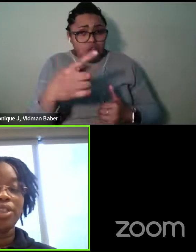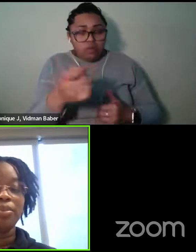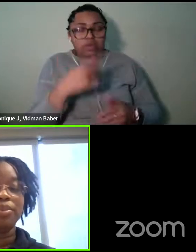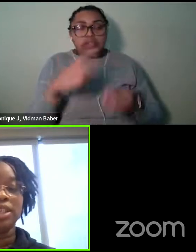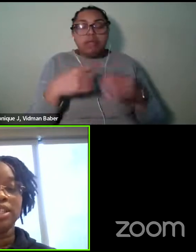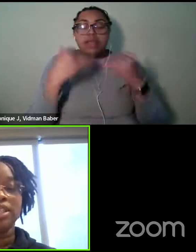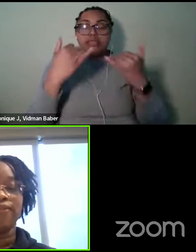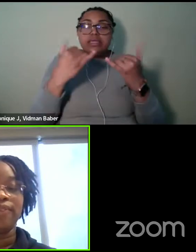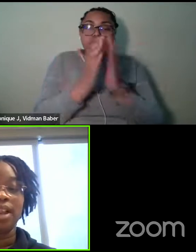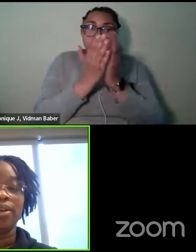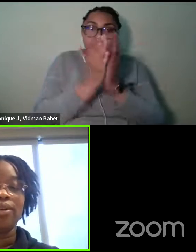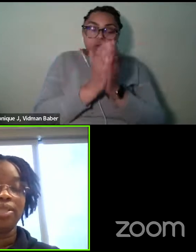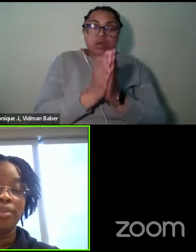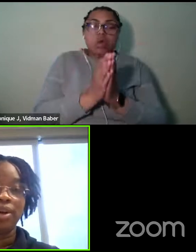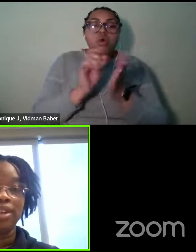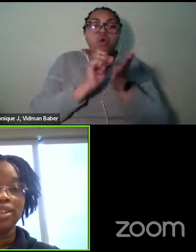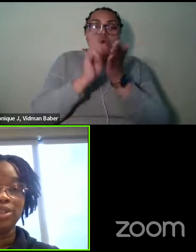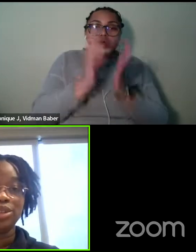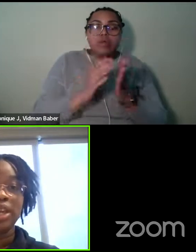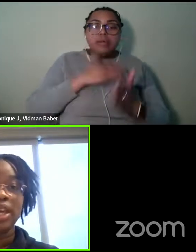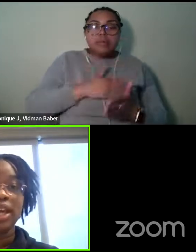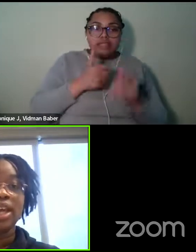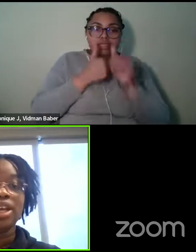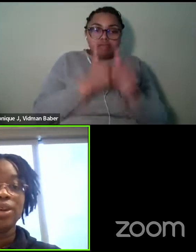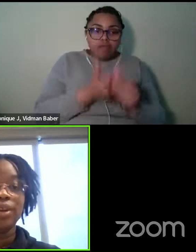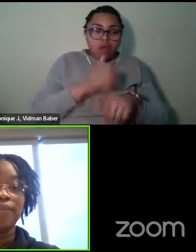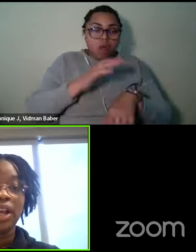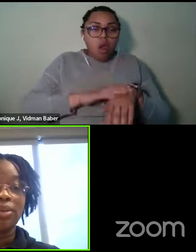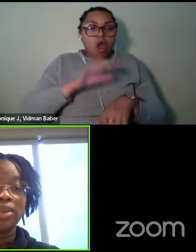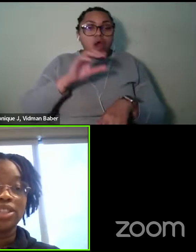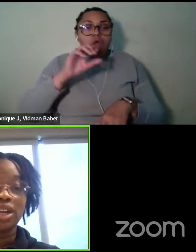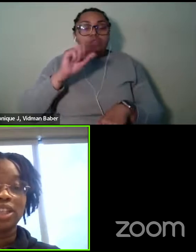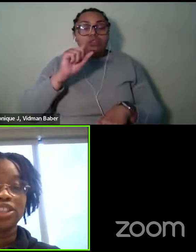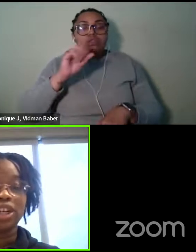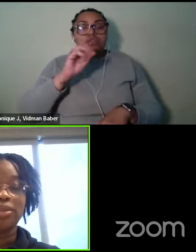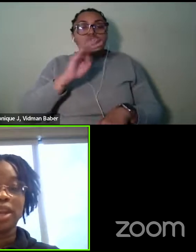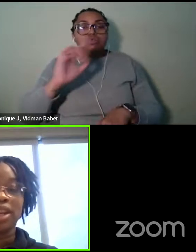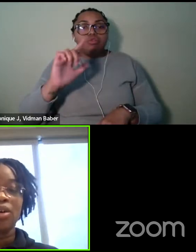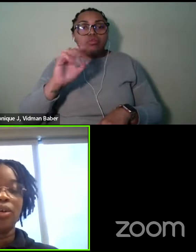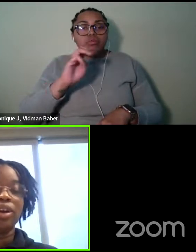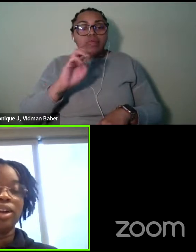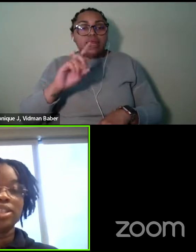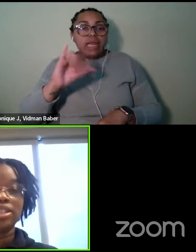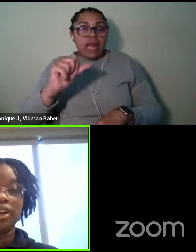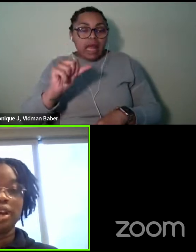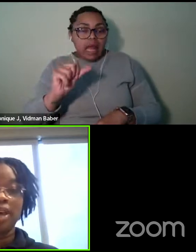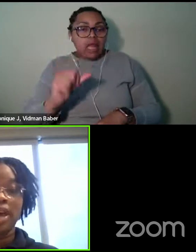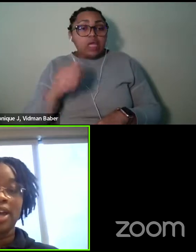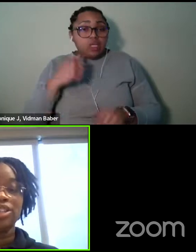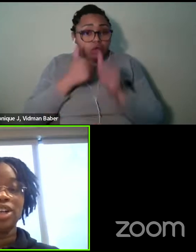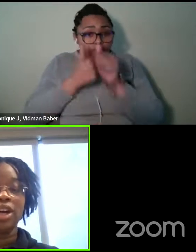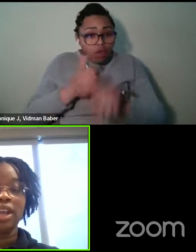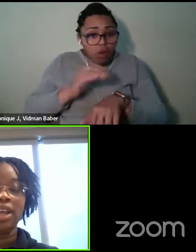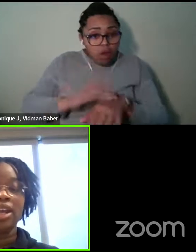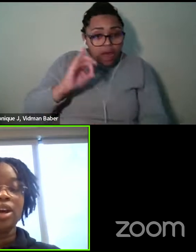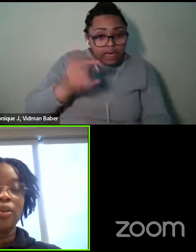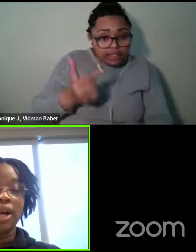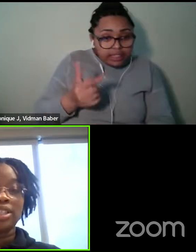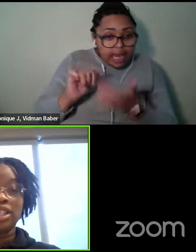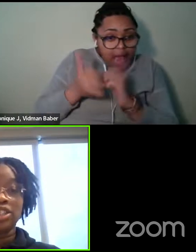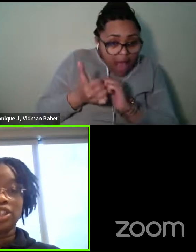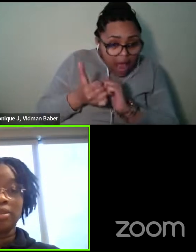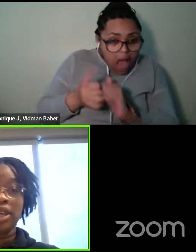or author, please follow them on their social media. You can follow Ms. Charlotte Sherman on her Instagram at Charlotte